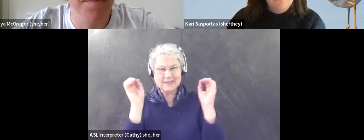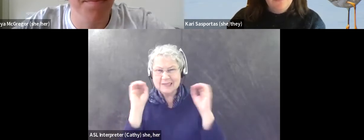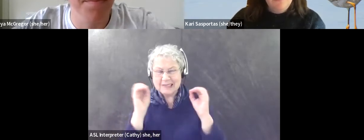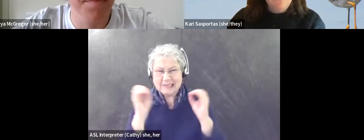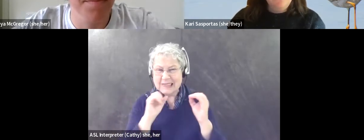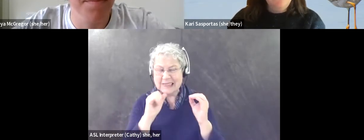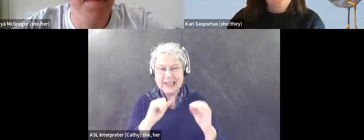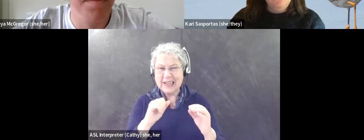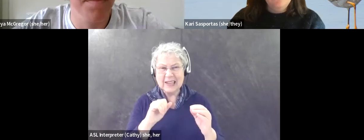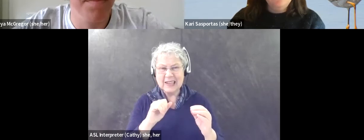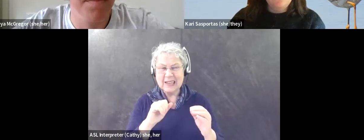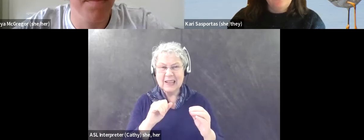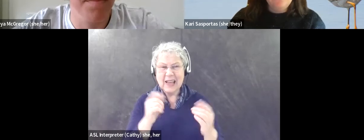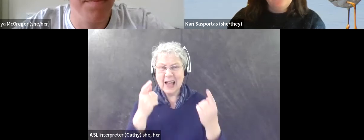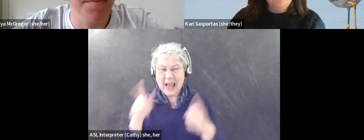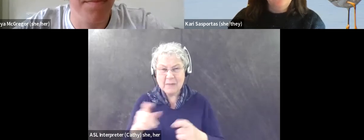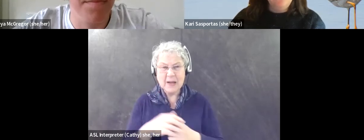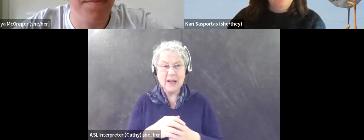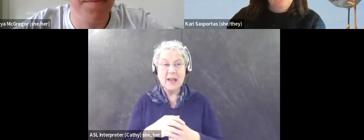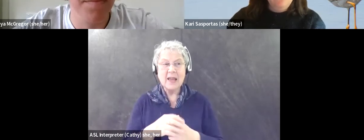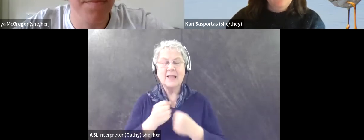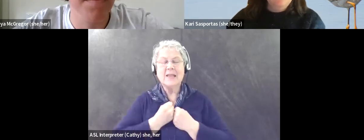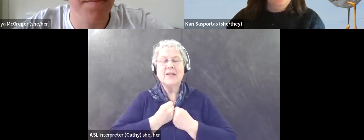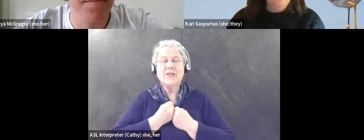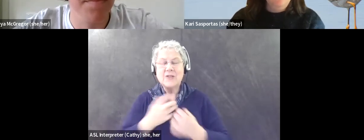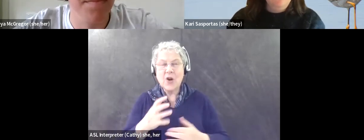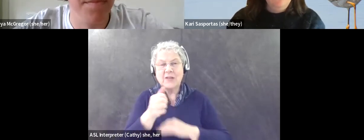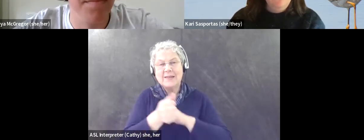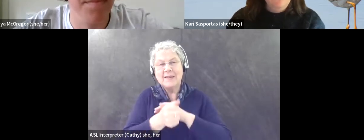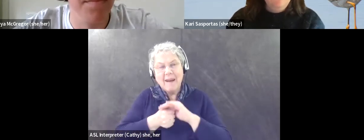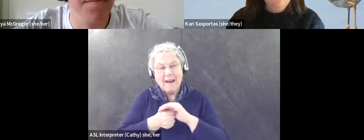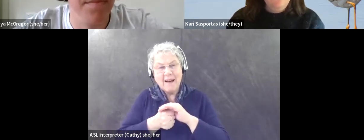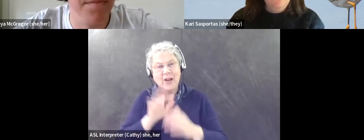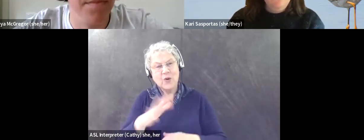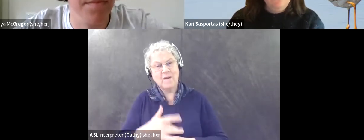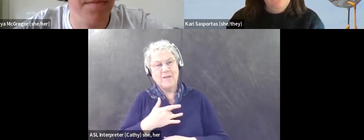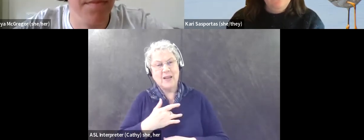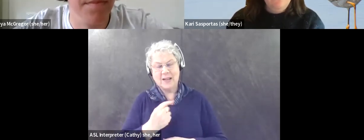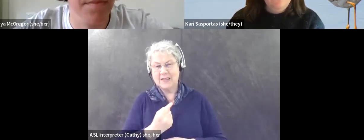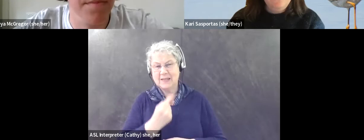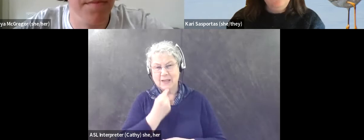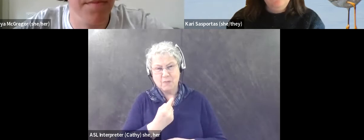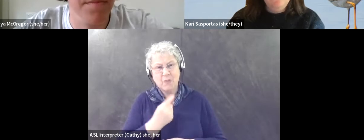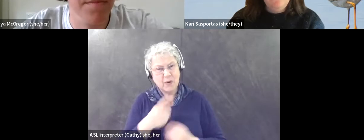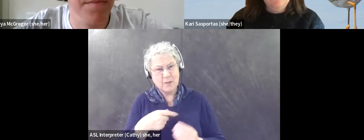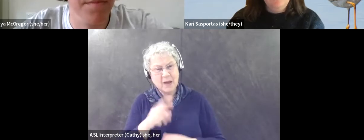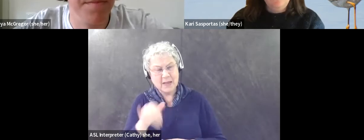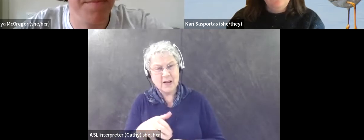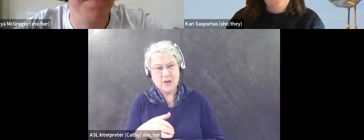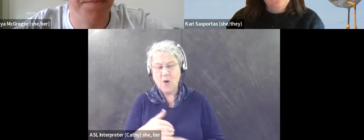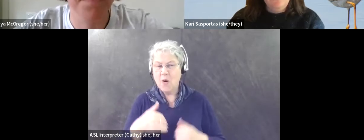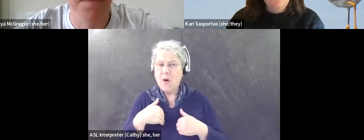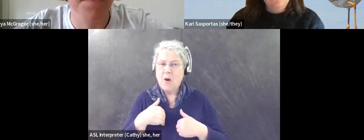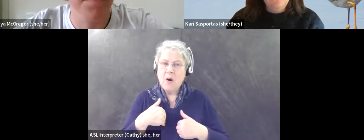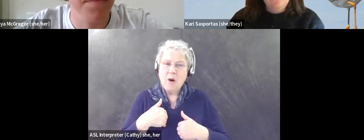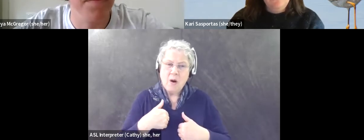to kind of hide like your internal reaction to that, the disappointment. And so the fatigue is a big part